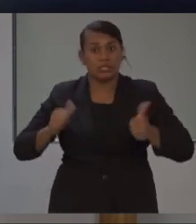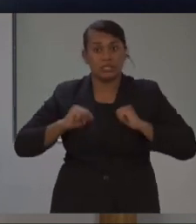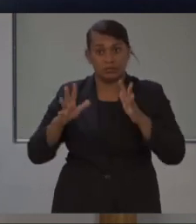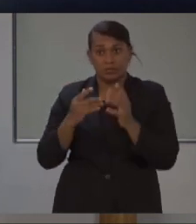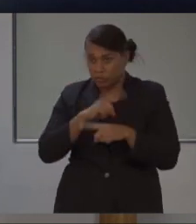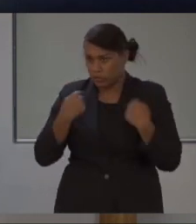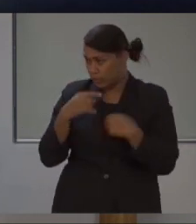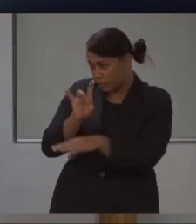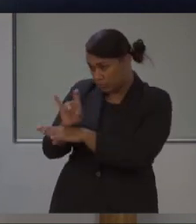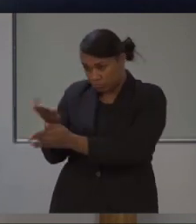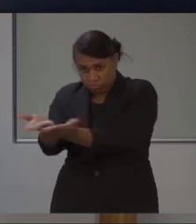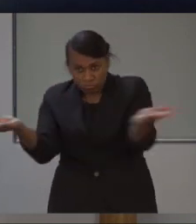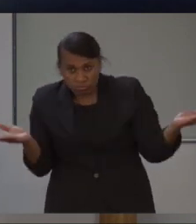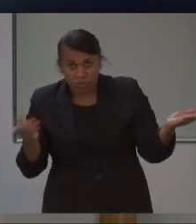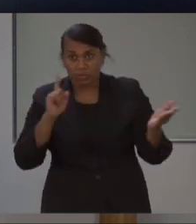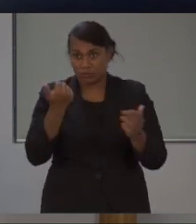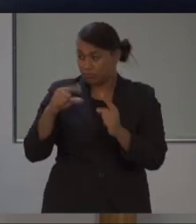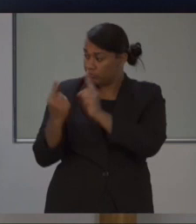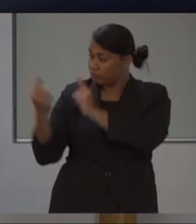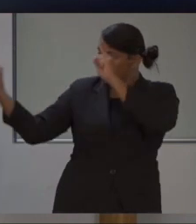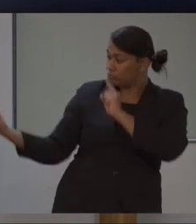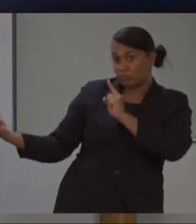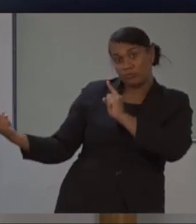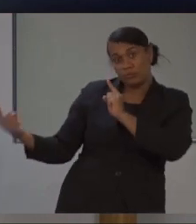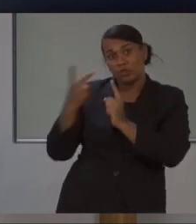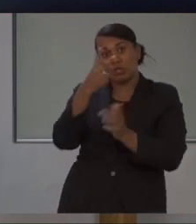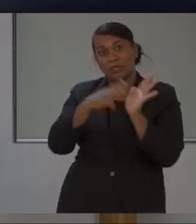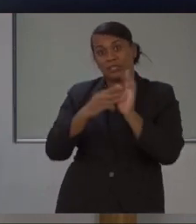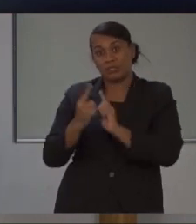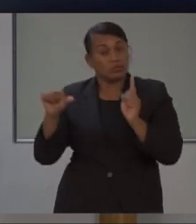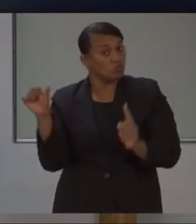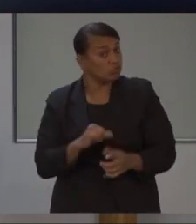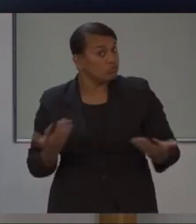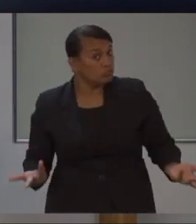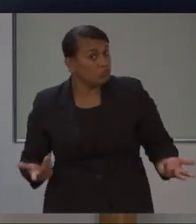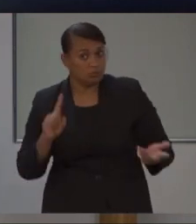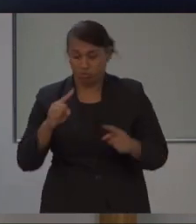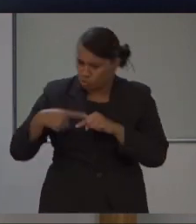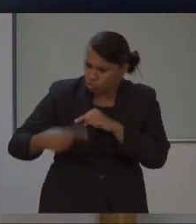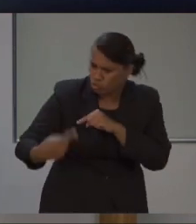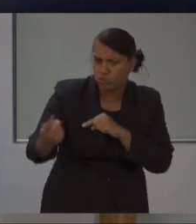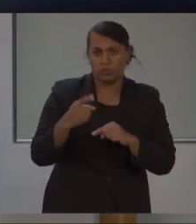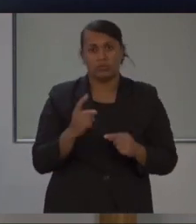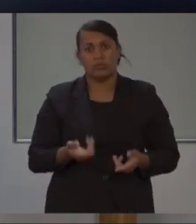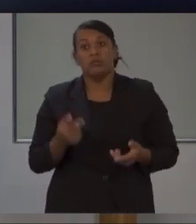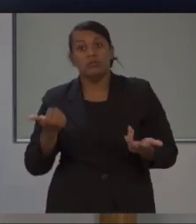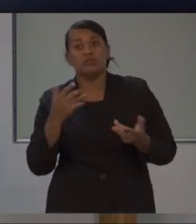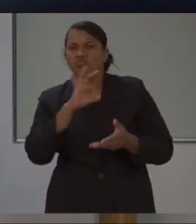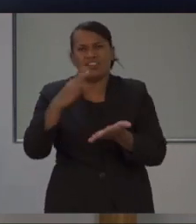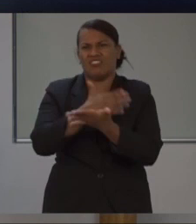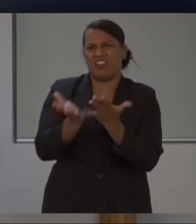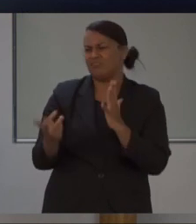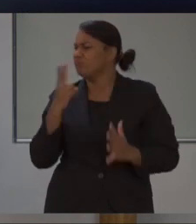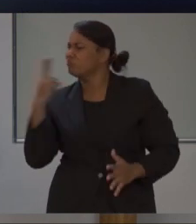Fiscal distancing of two meters should be maintained at all times. Do not share cigarettes or